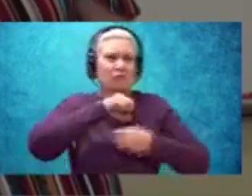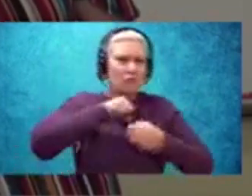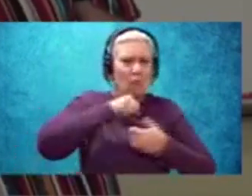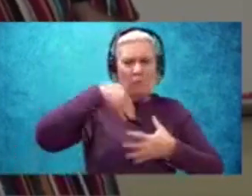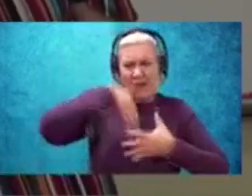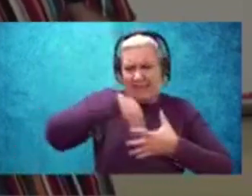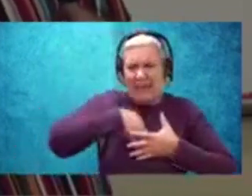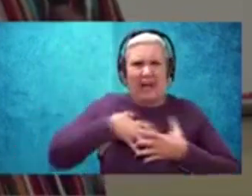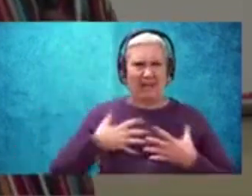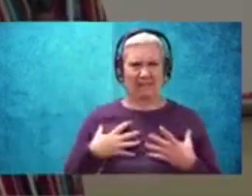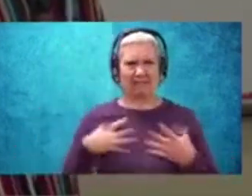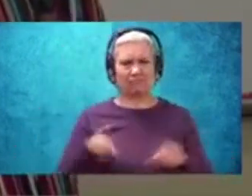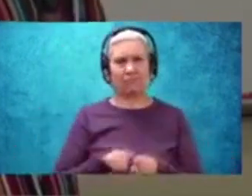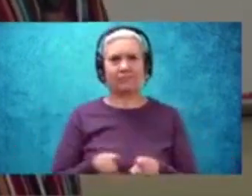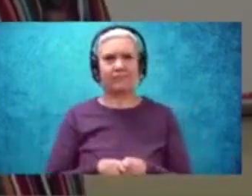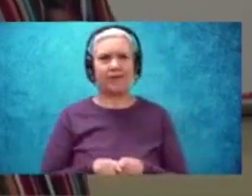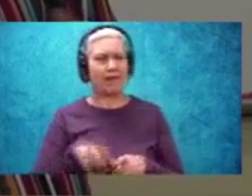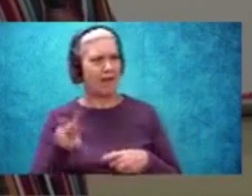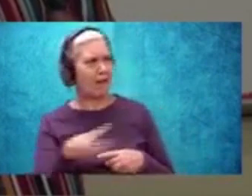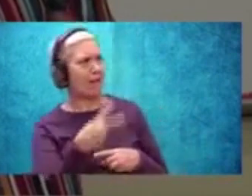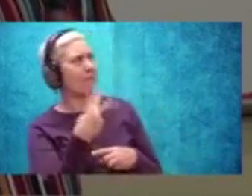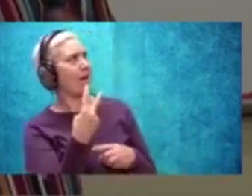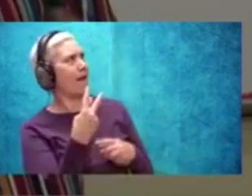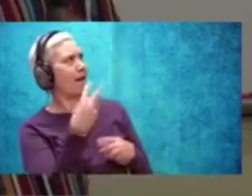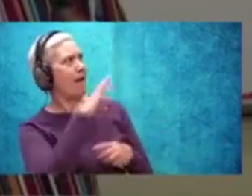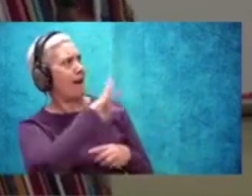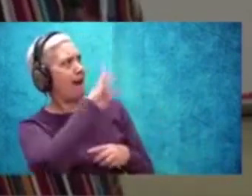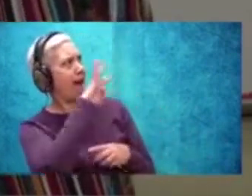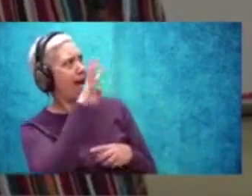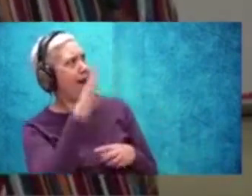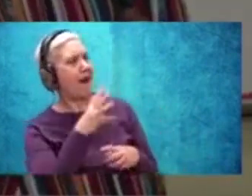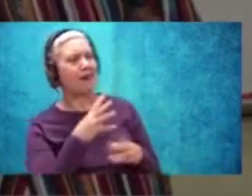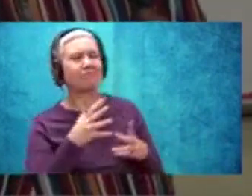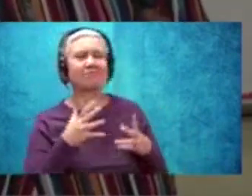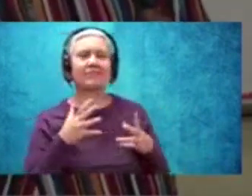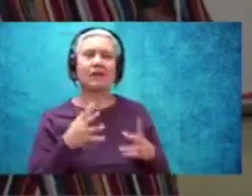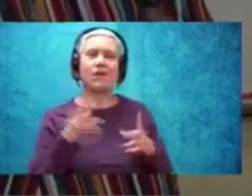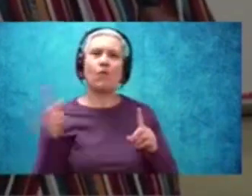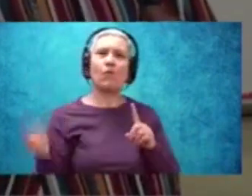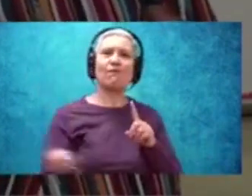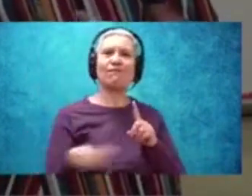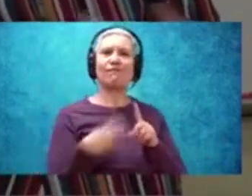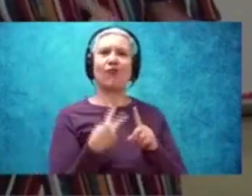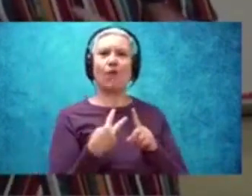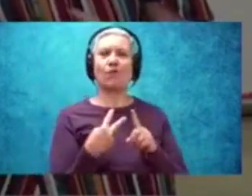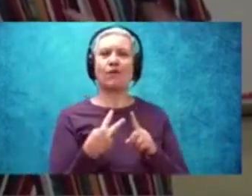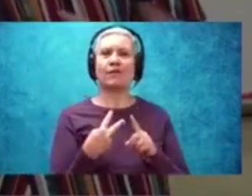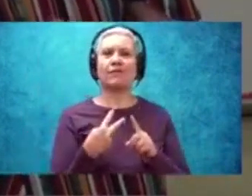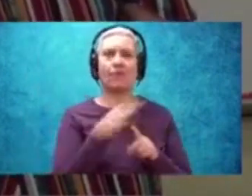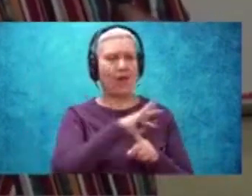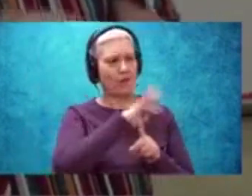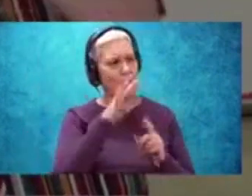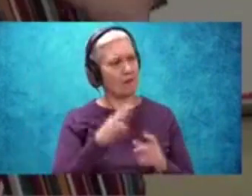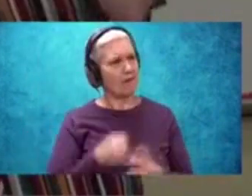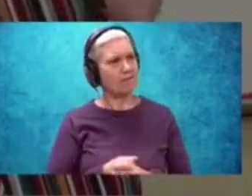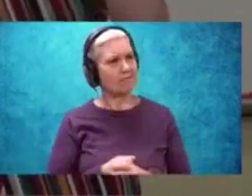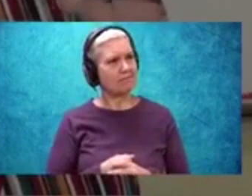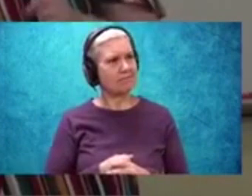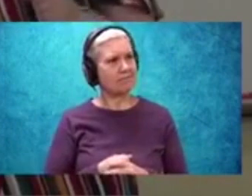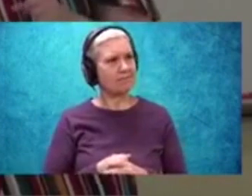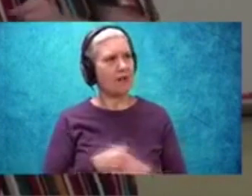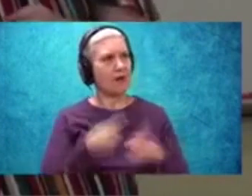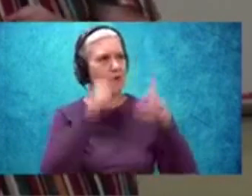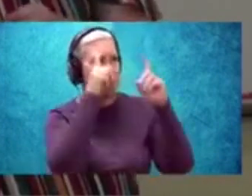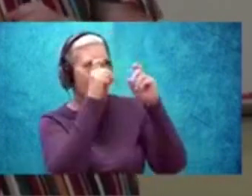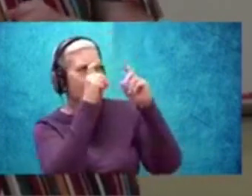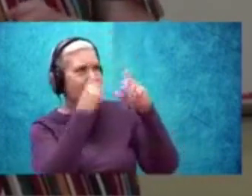And I look back there and I see that rainbow. And you know what that focus on that rainbow, you know what that did? I decided, let me take a